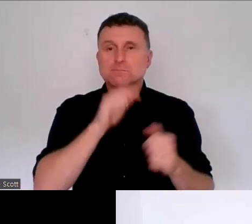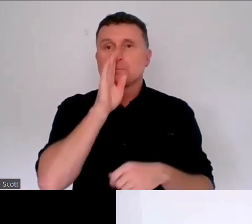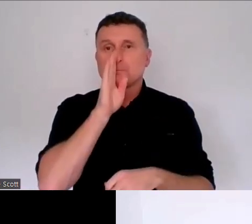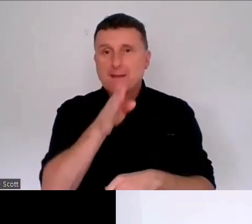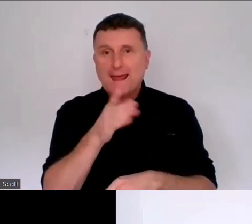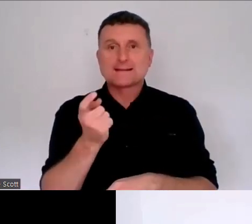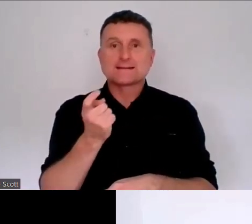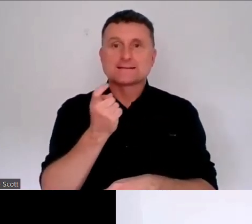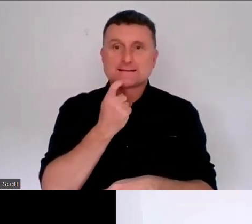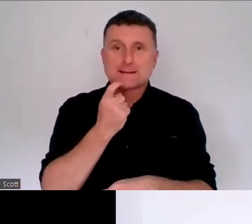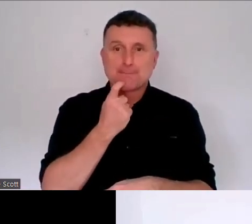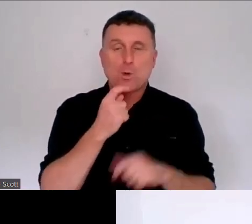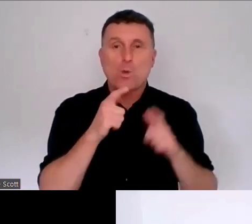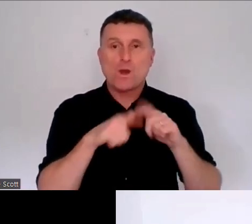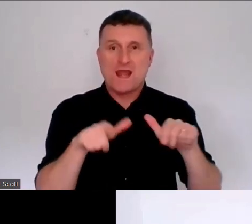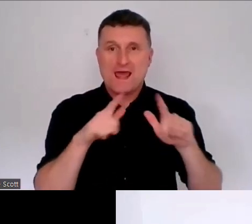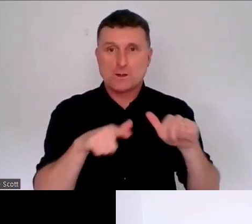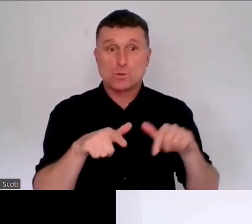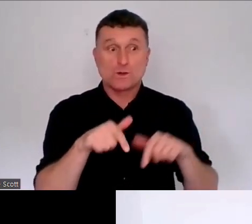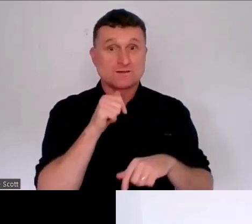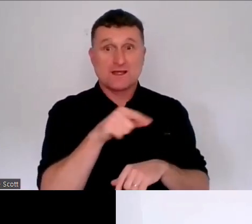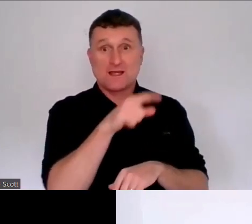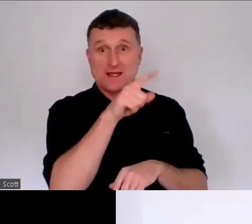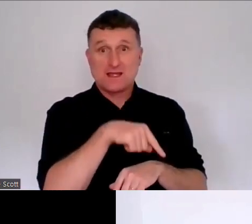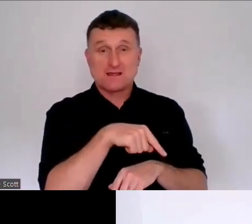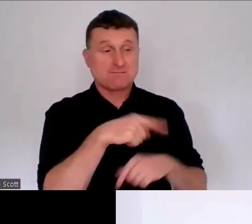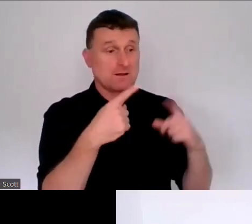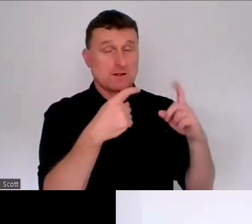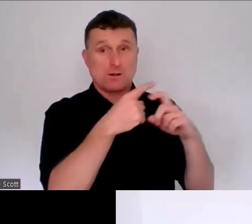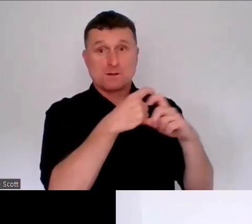only serves to confuse those without legal background?